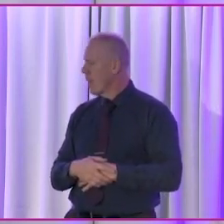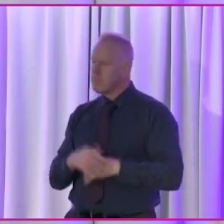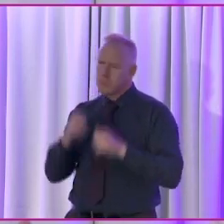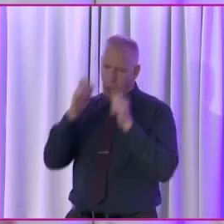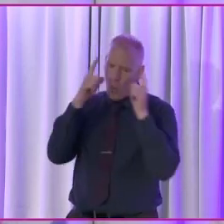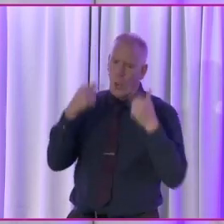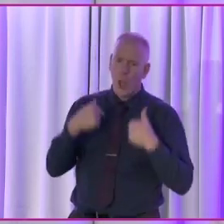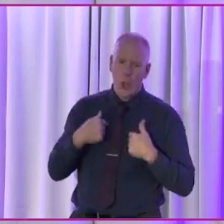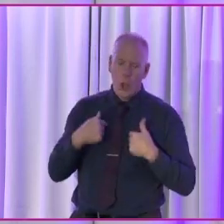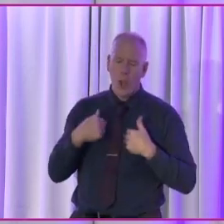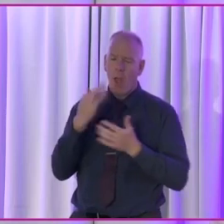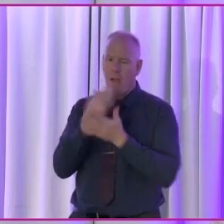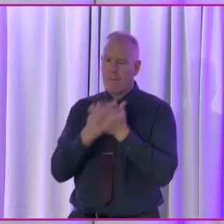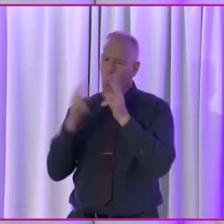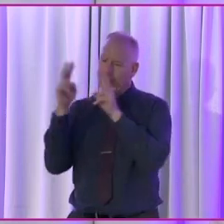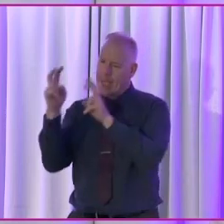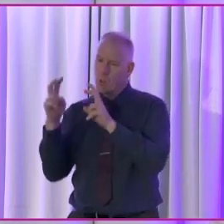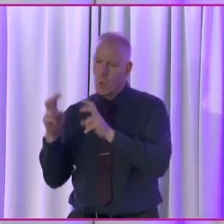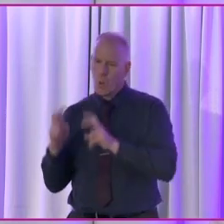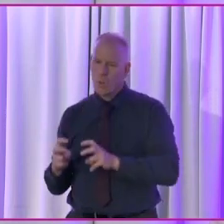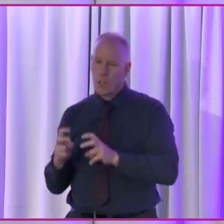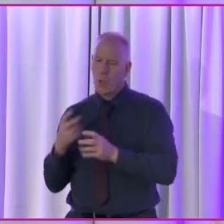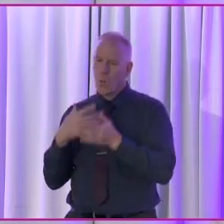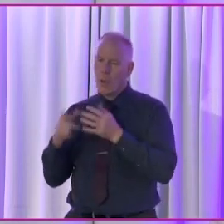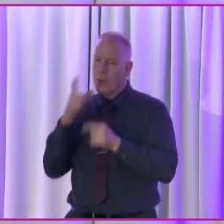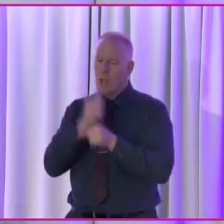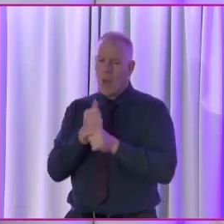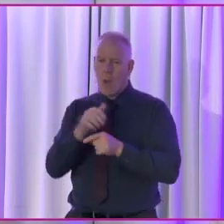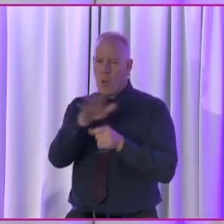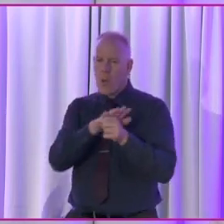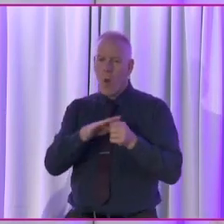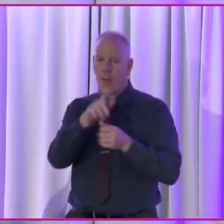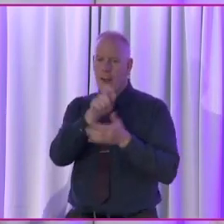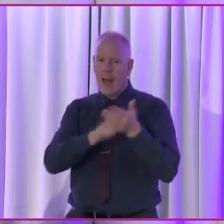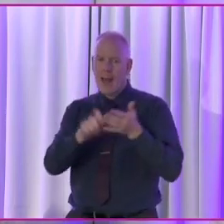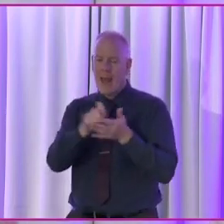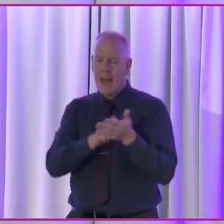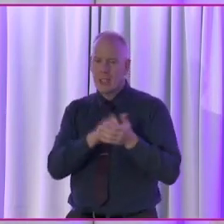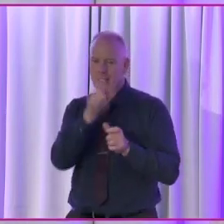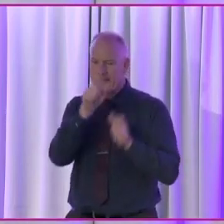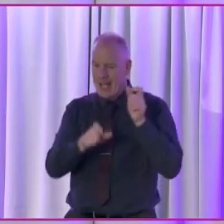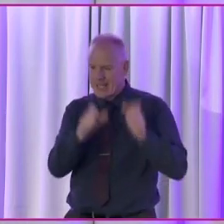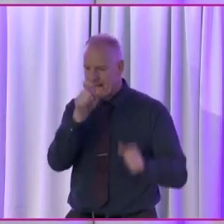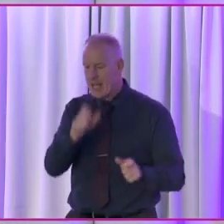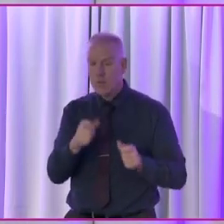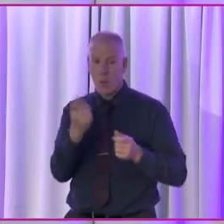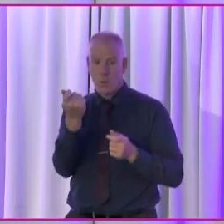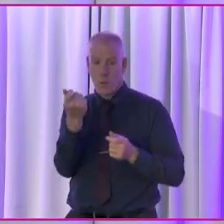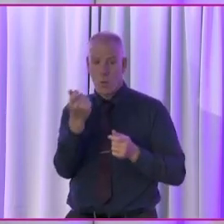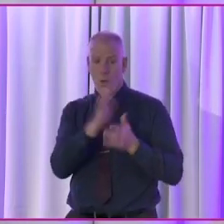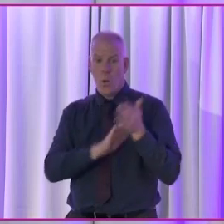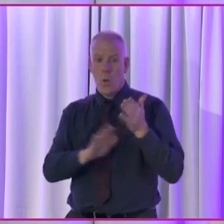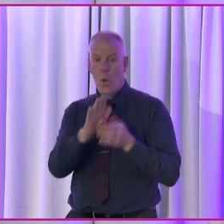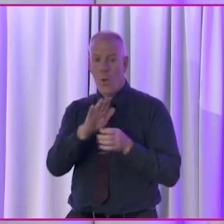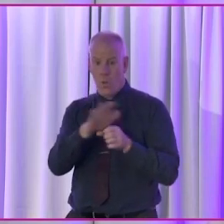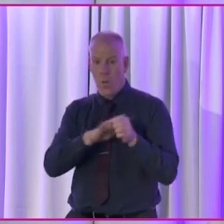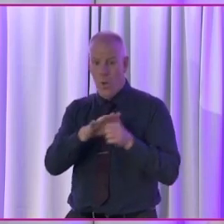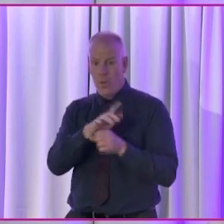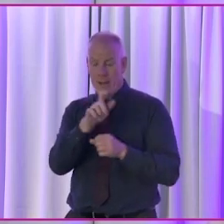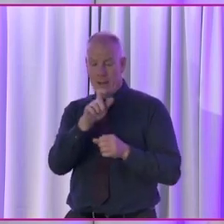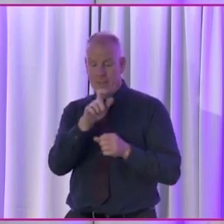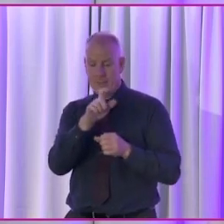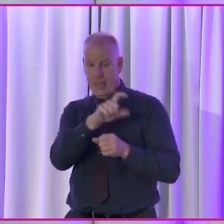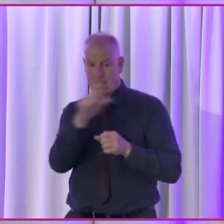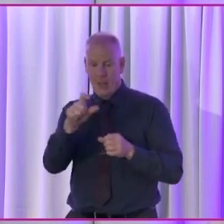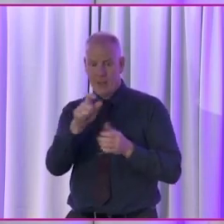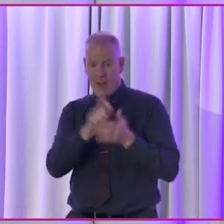conscious of a number of issues when we're looking for local election candidates, or election candidates in general, but local elections are coming up next year. So we have